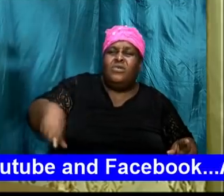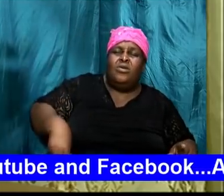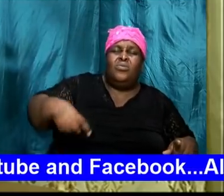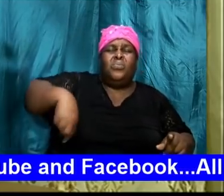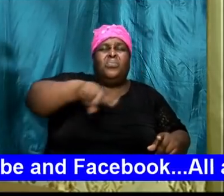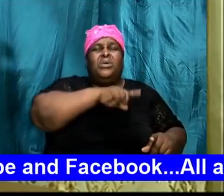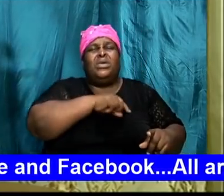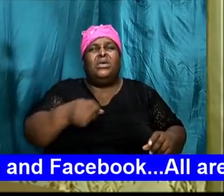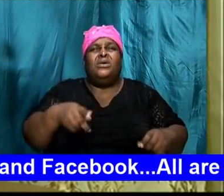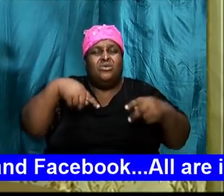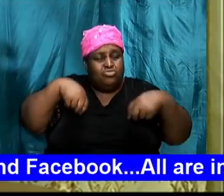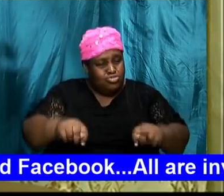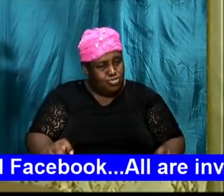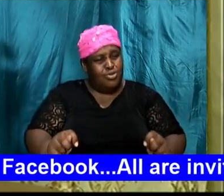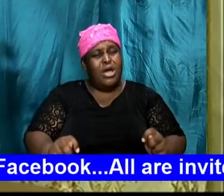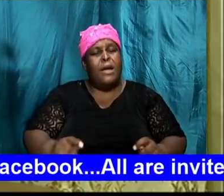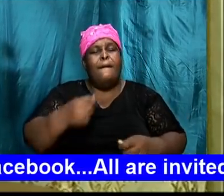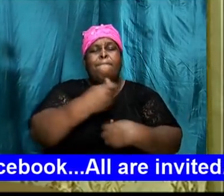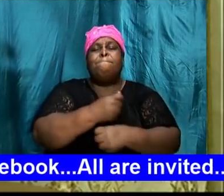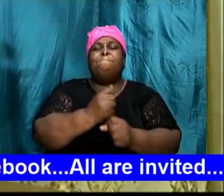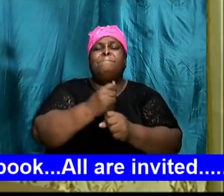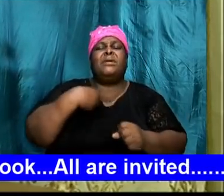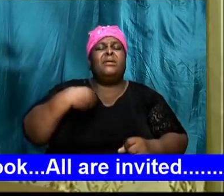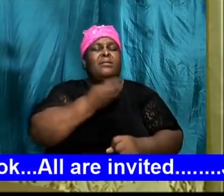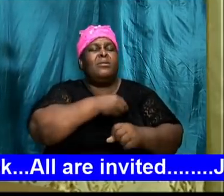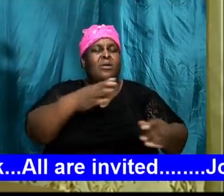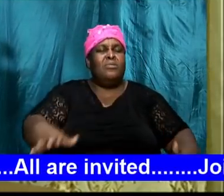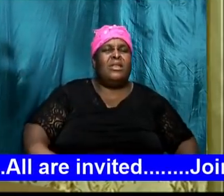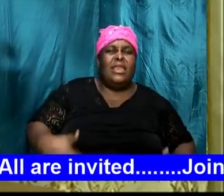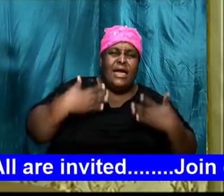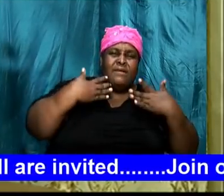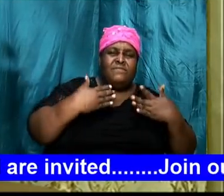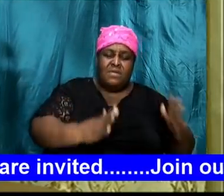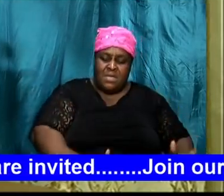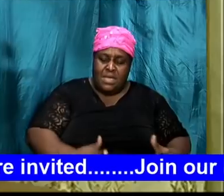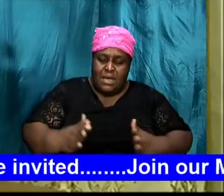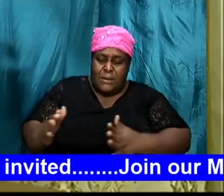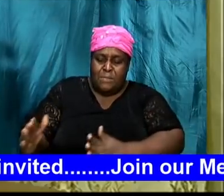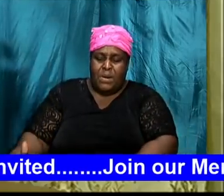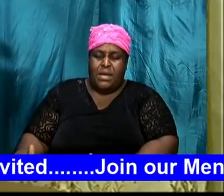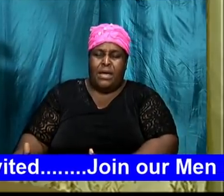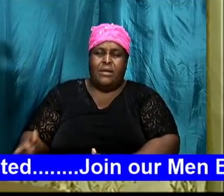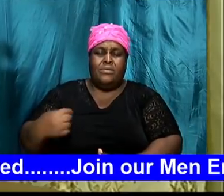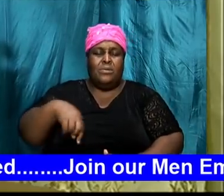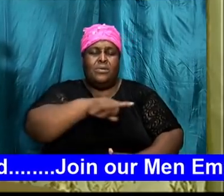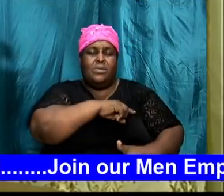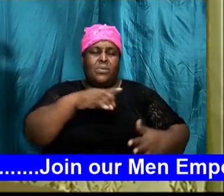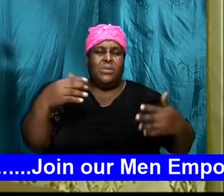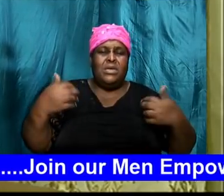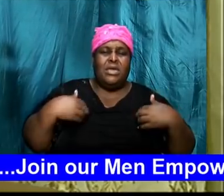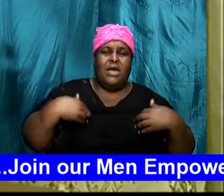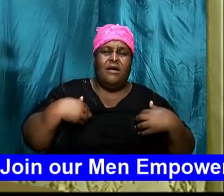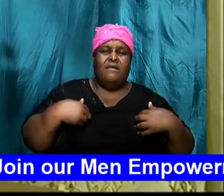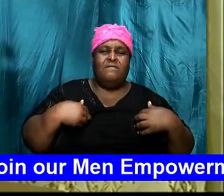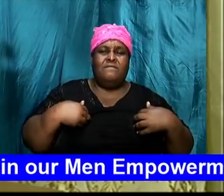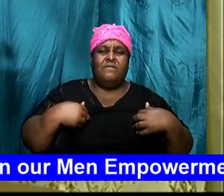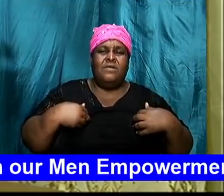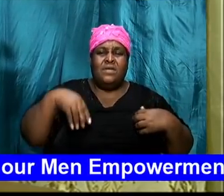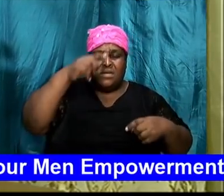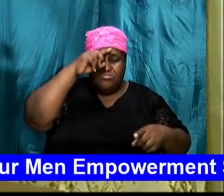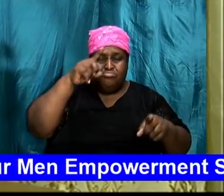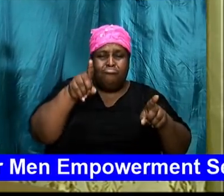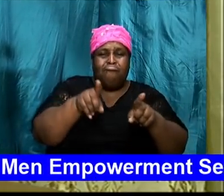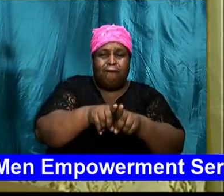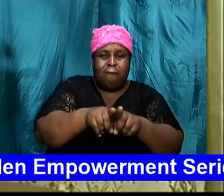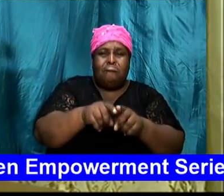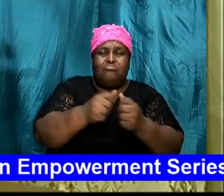Lord, we should try to make our life and the plans we have agree with His